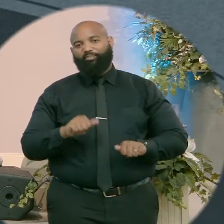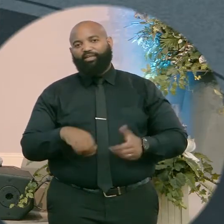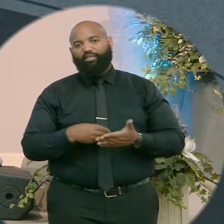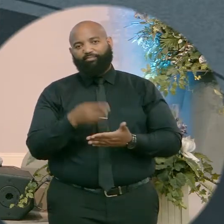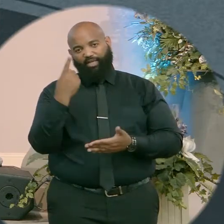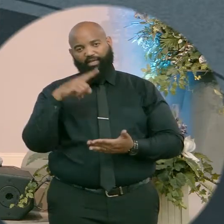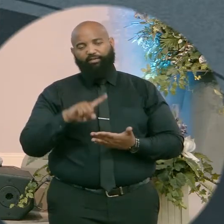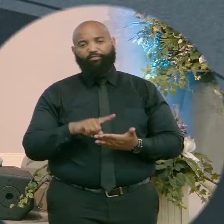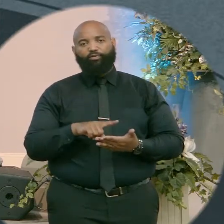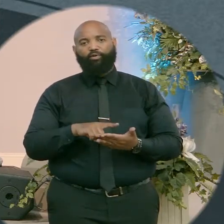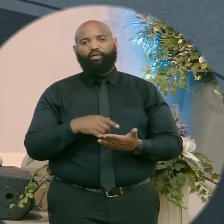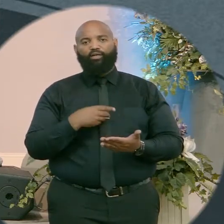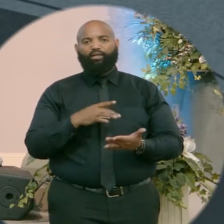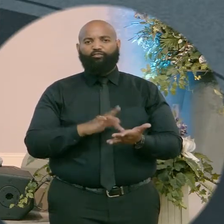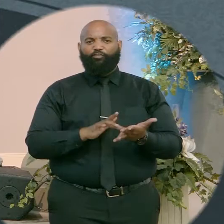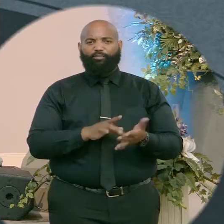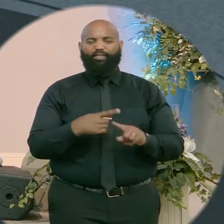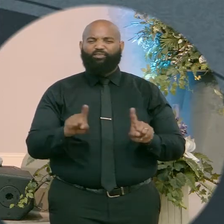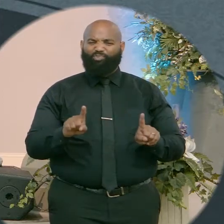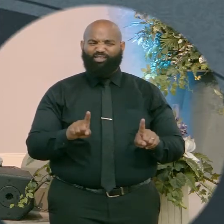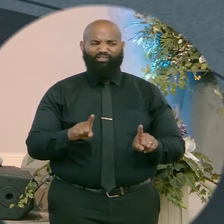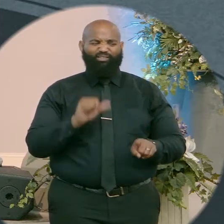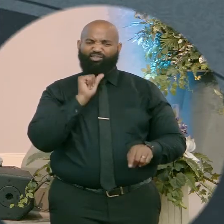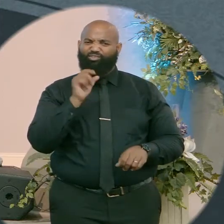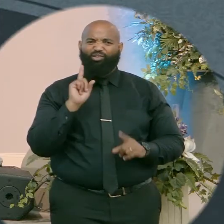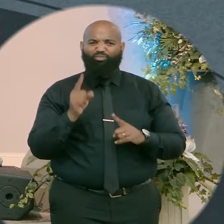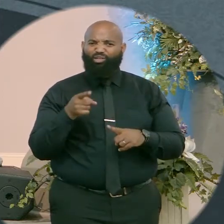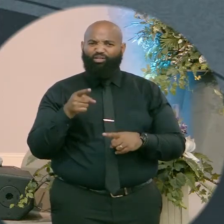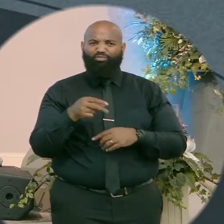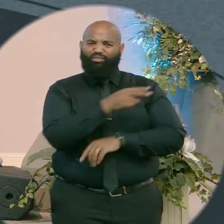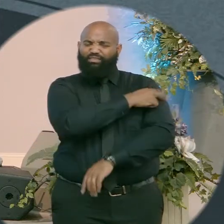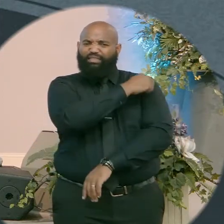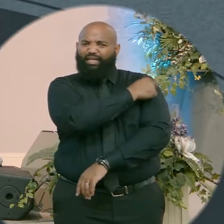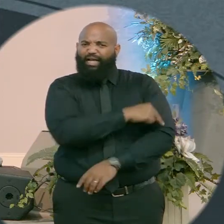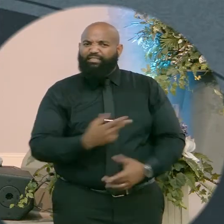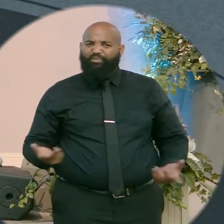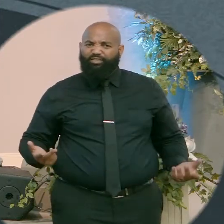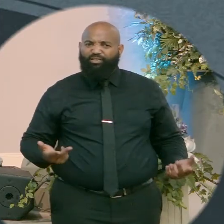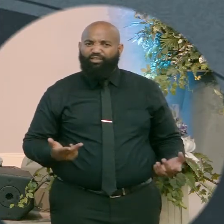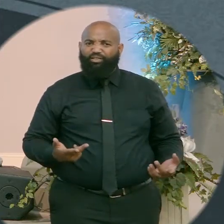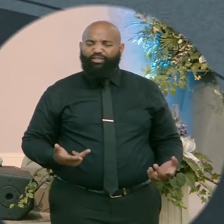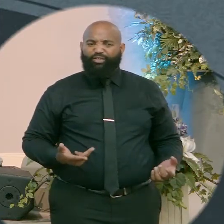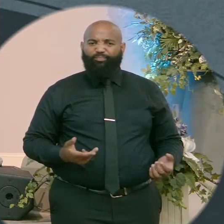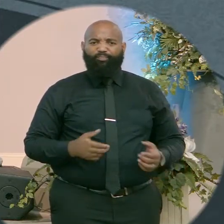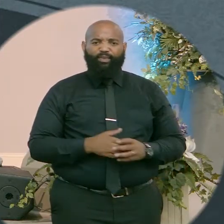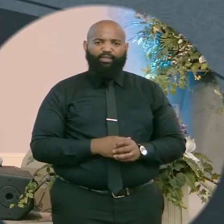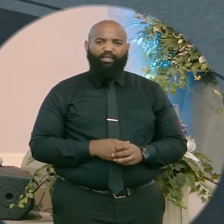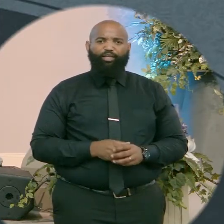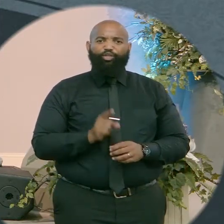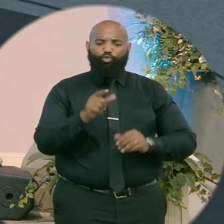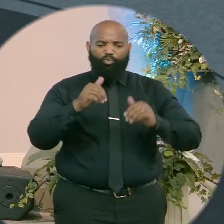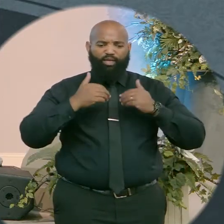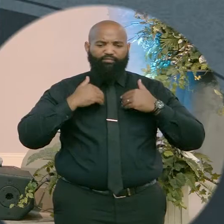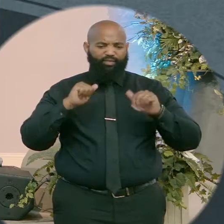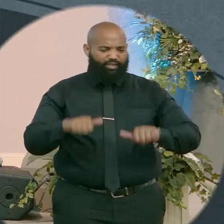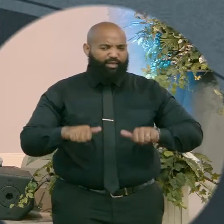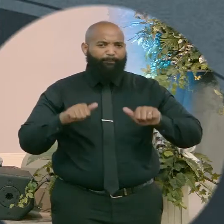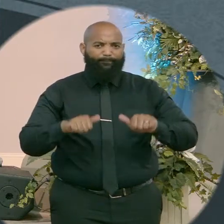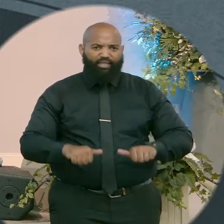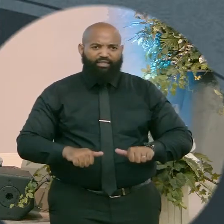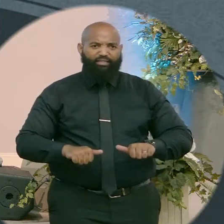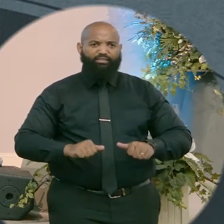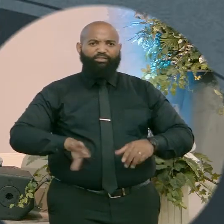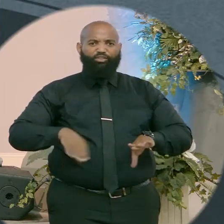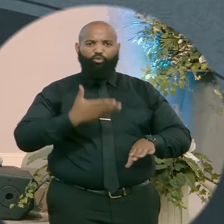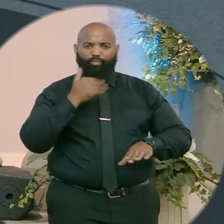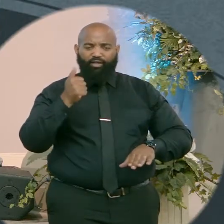You got dental, you have full blown, how crazy is that? To have insurance that'll give you a new set of 32s but you good with just two.